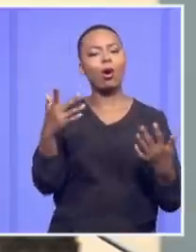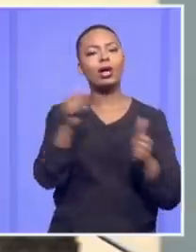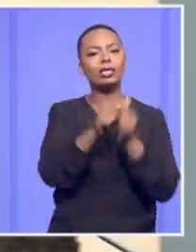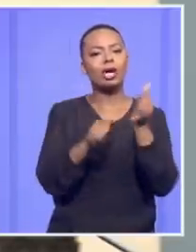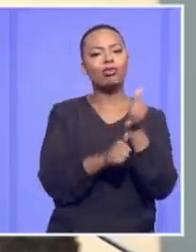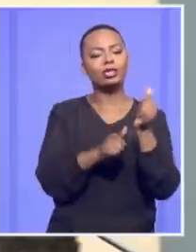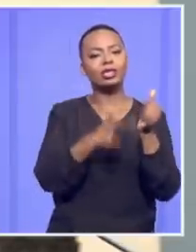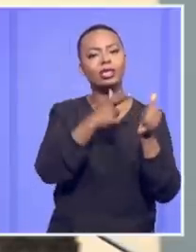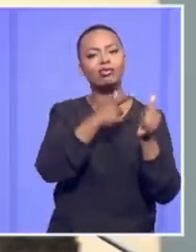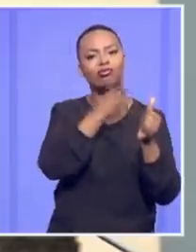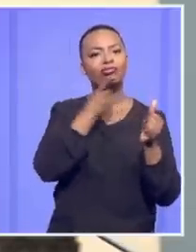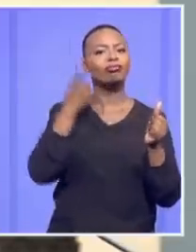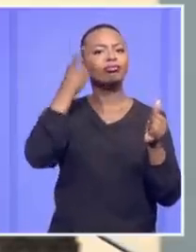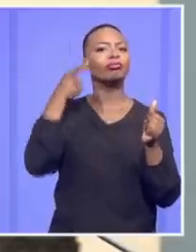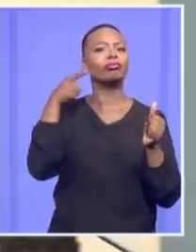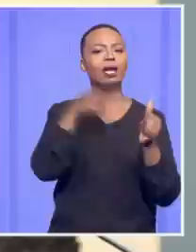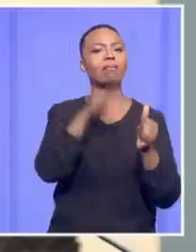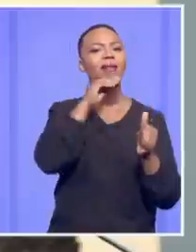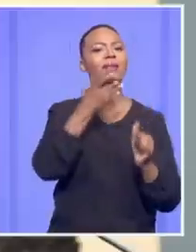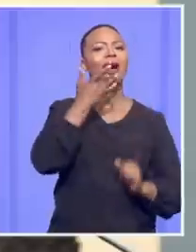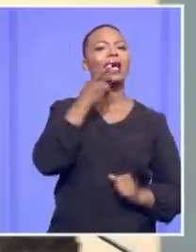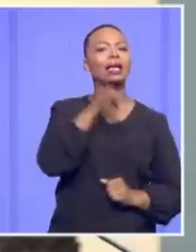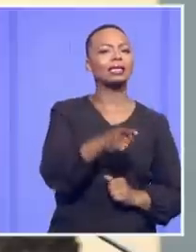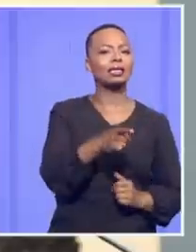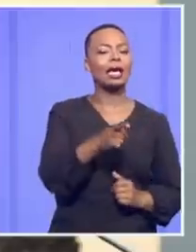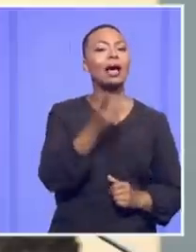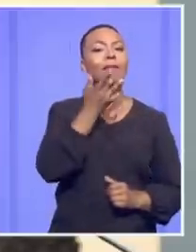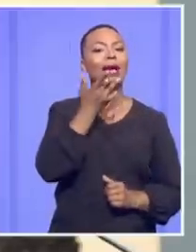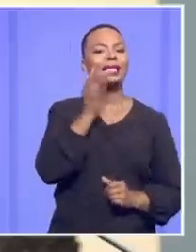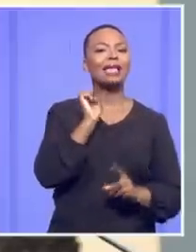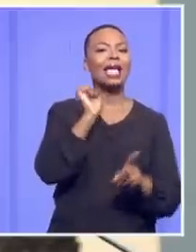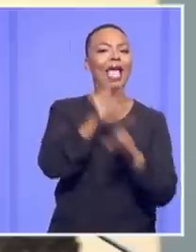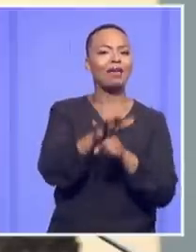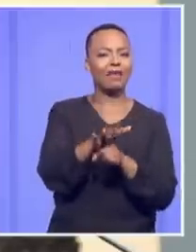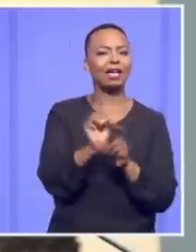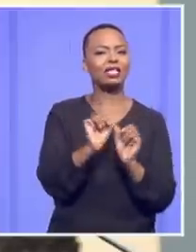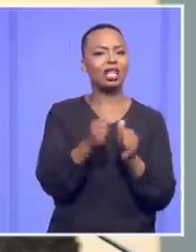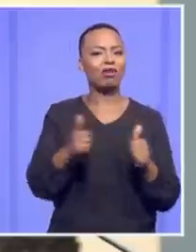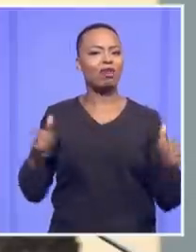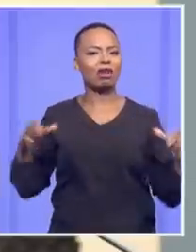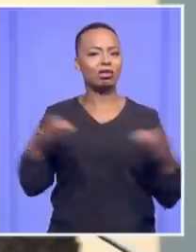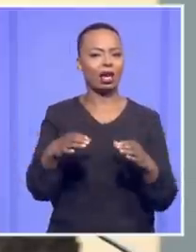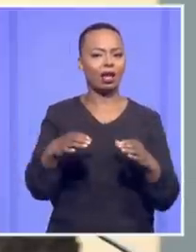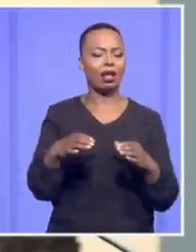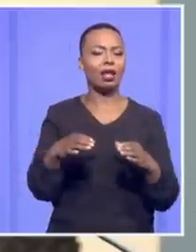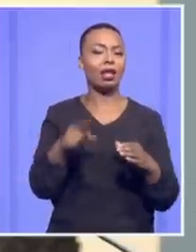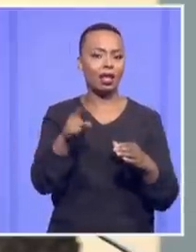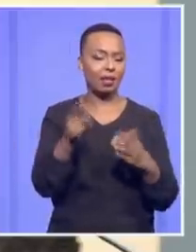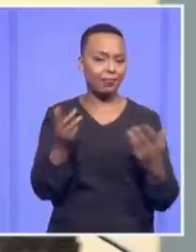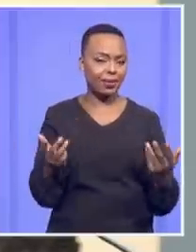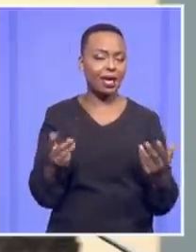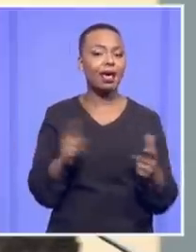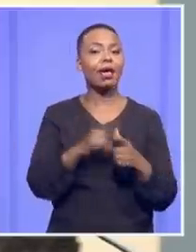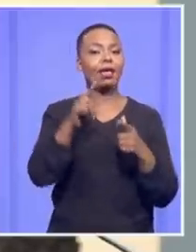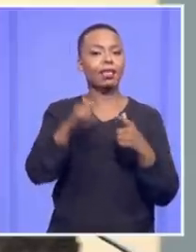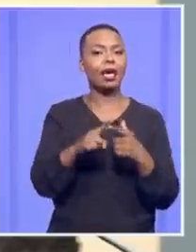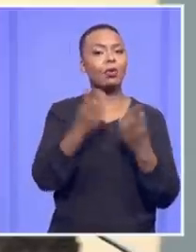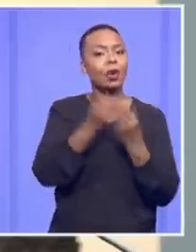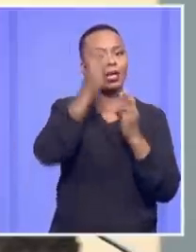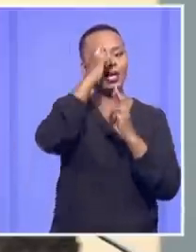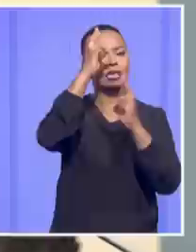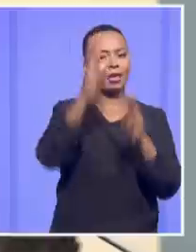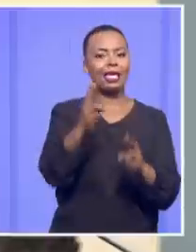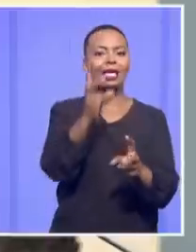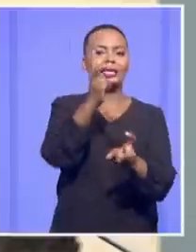already biased, and that bias infects the delegation, and therefore the bias problem persists. So with respect, it is a